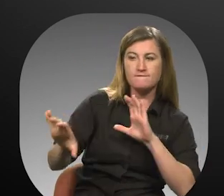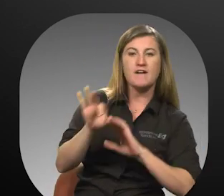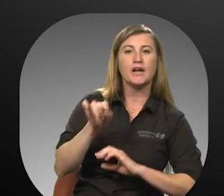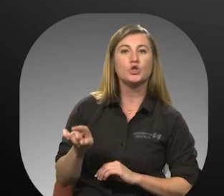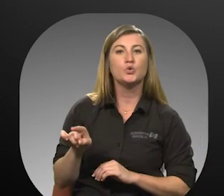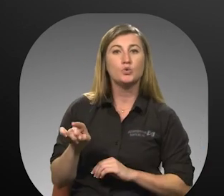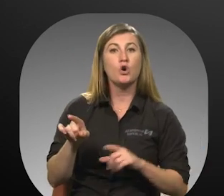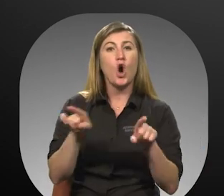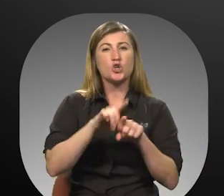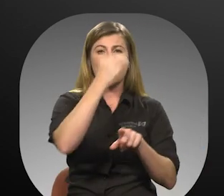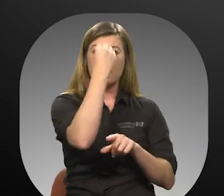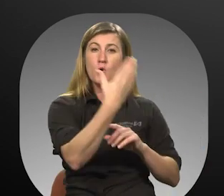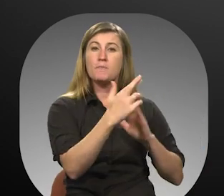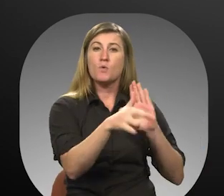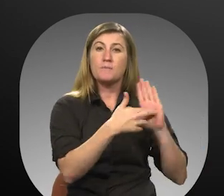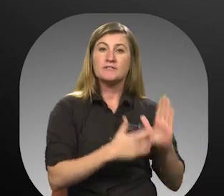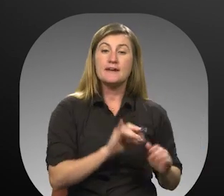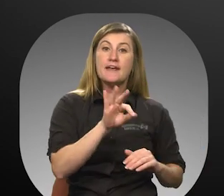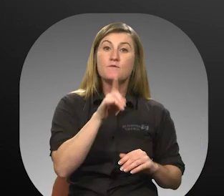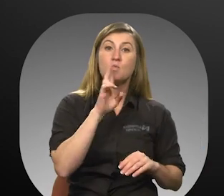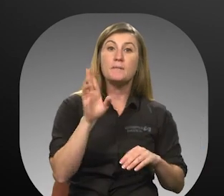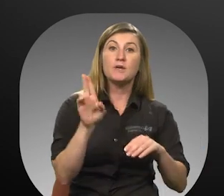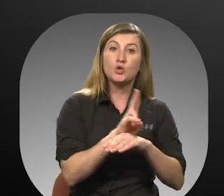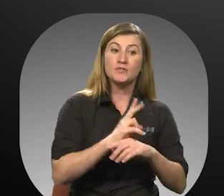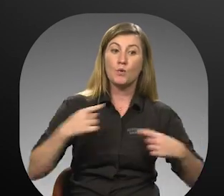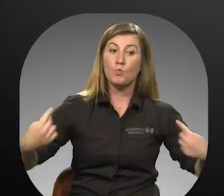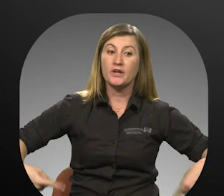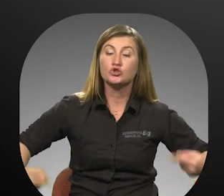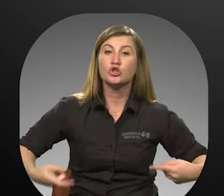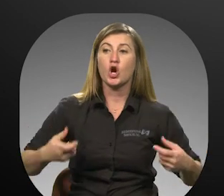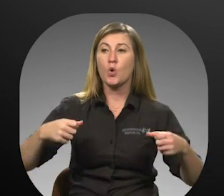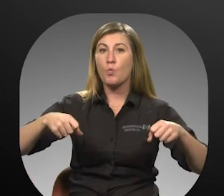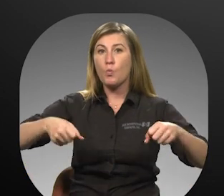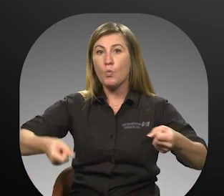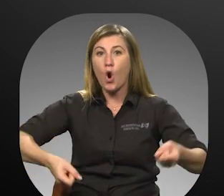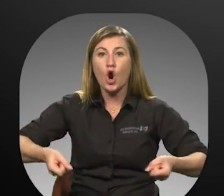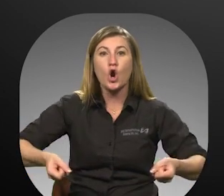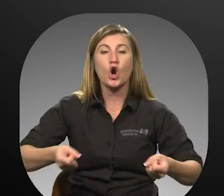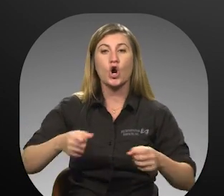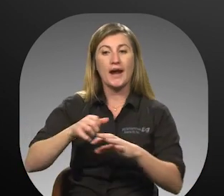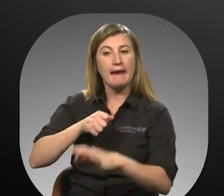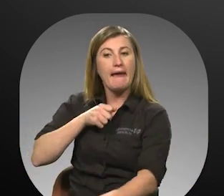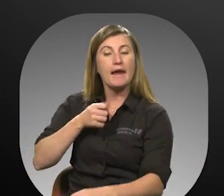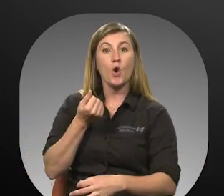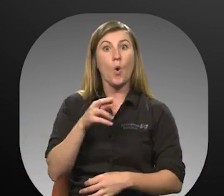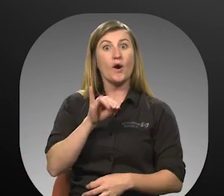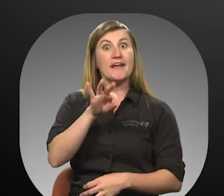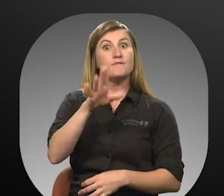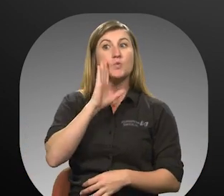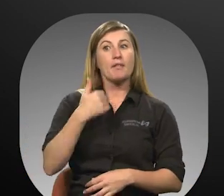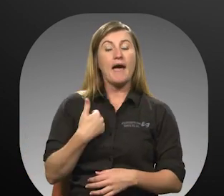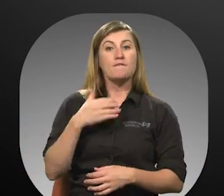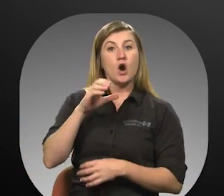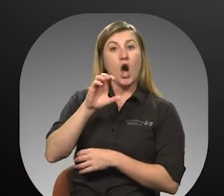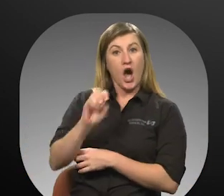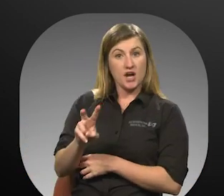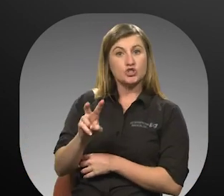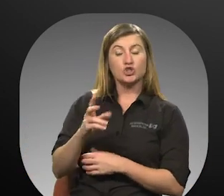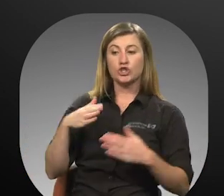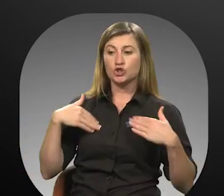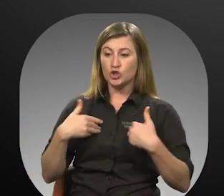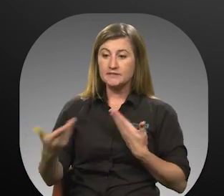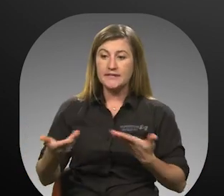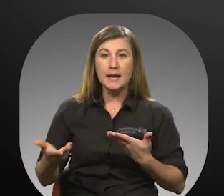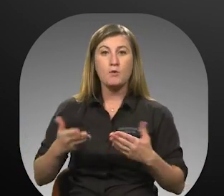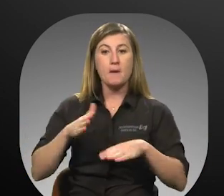26. let the agent know whether you will be using a wheelchair, walker, or cane, or whether you will have oxygen, a service animal,